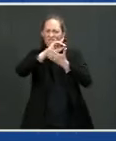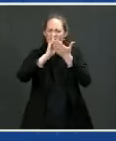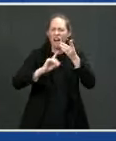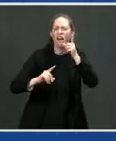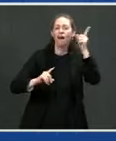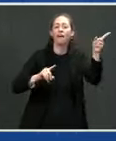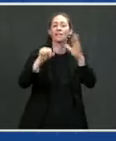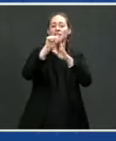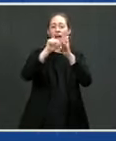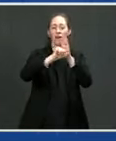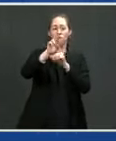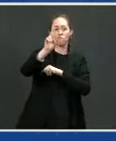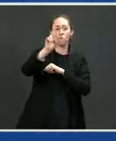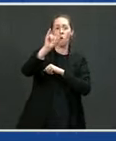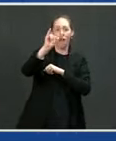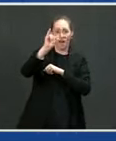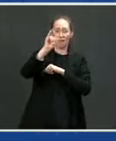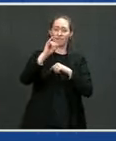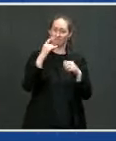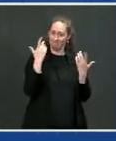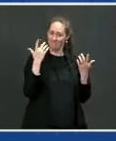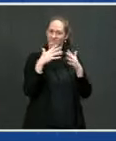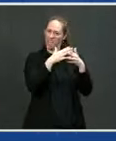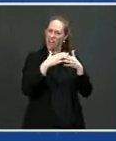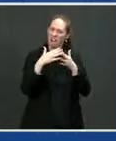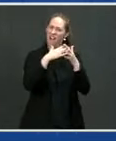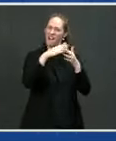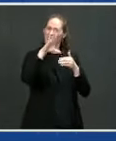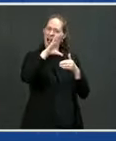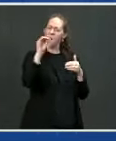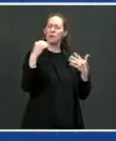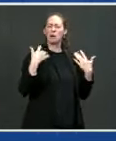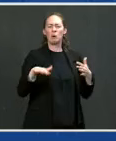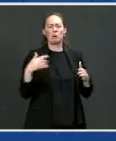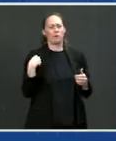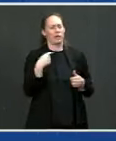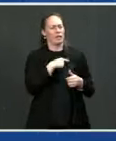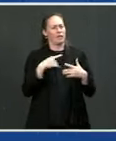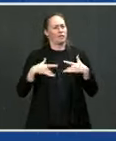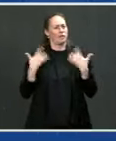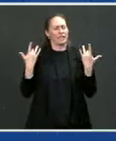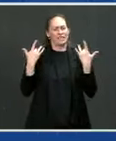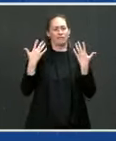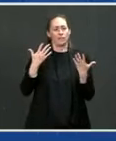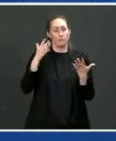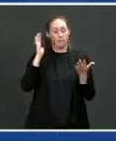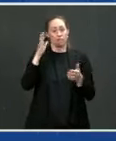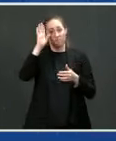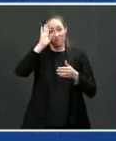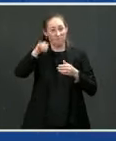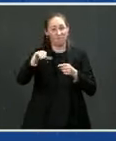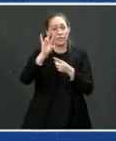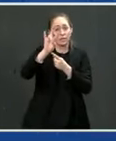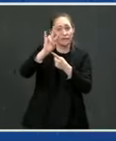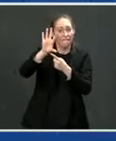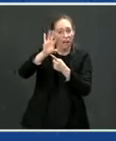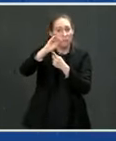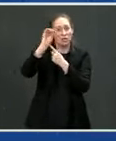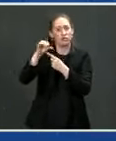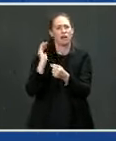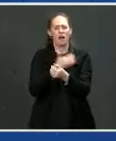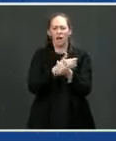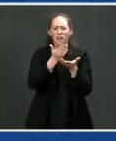an American company. We're thrilled to say that over 75% of our components are made right here in the U.S. and sourced in the U.S.